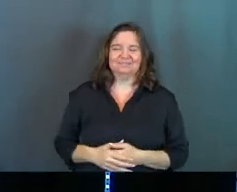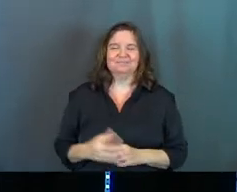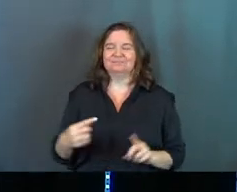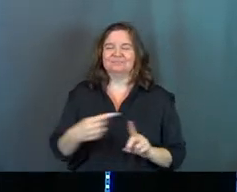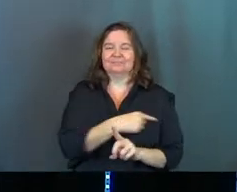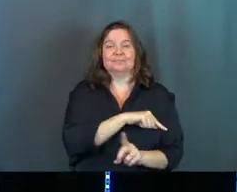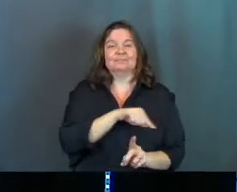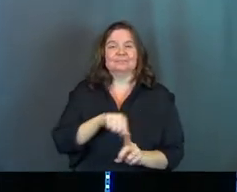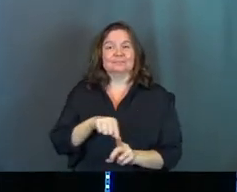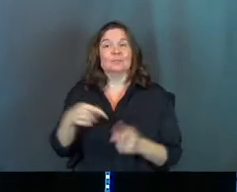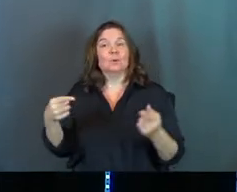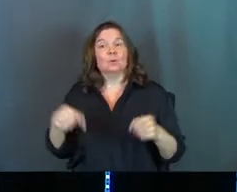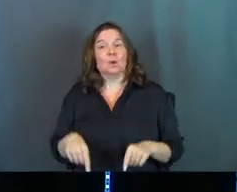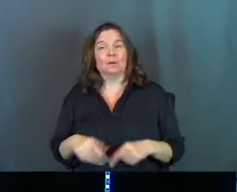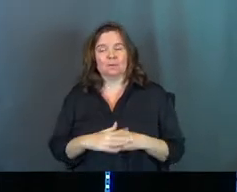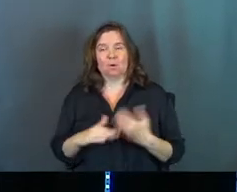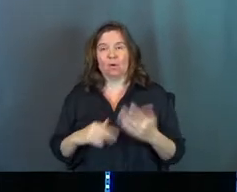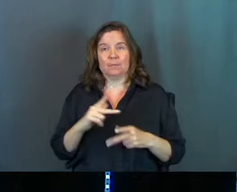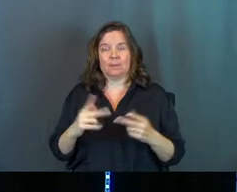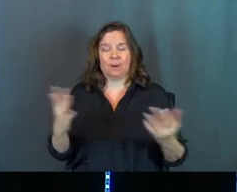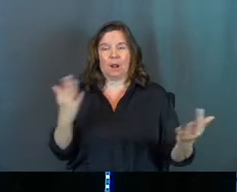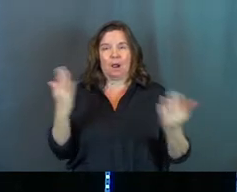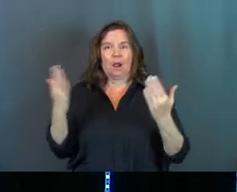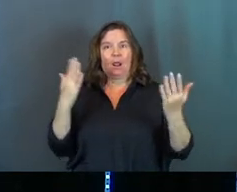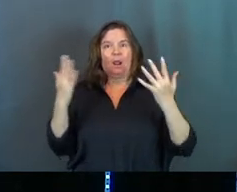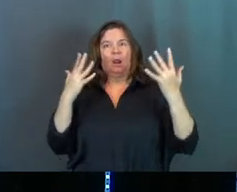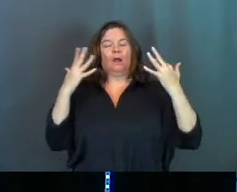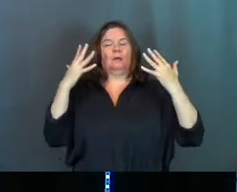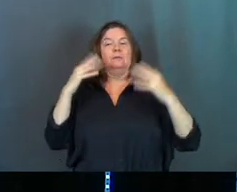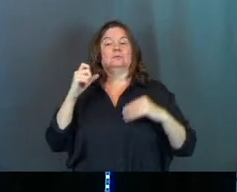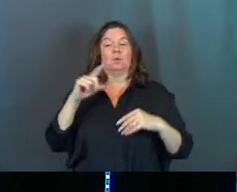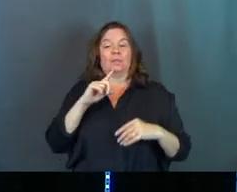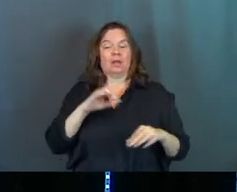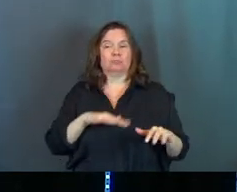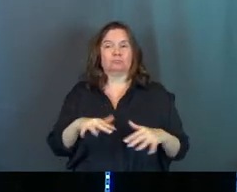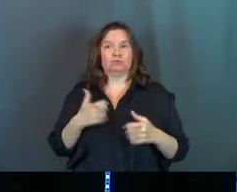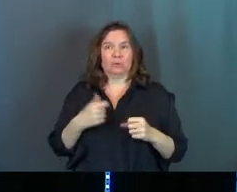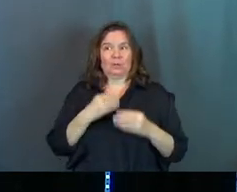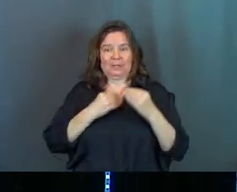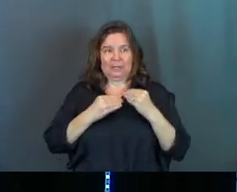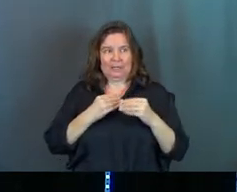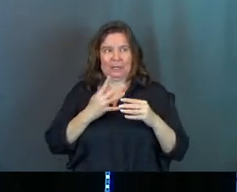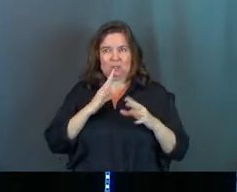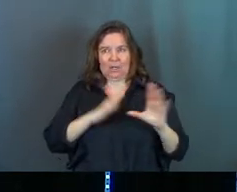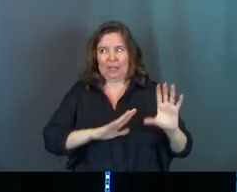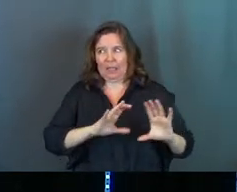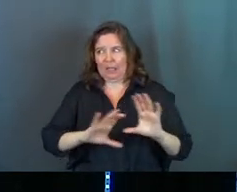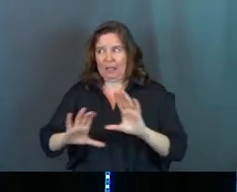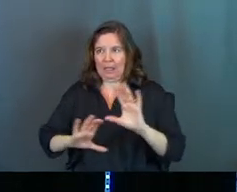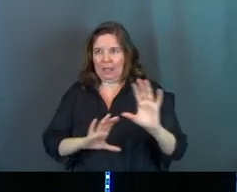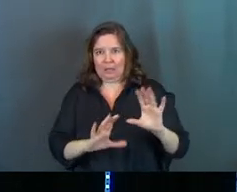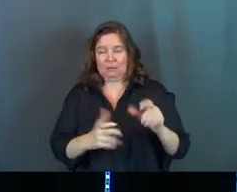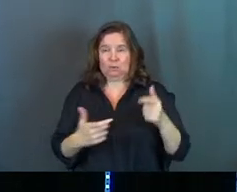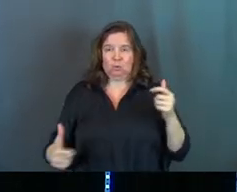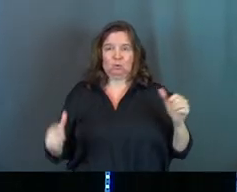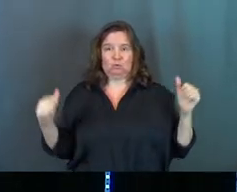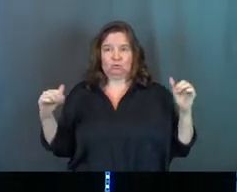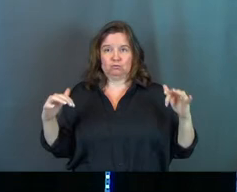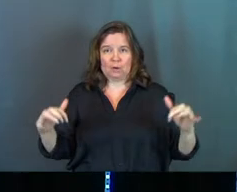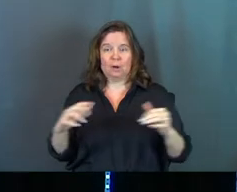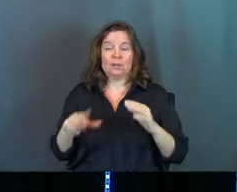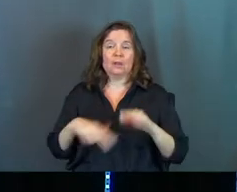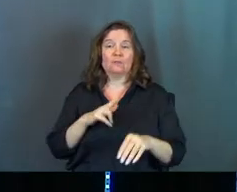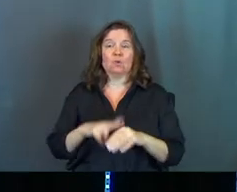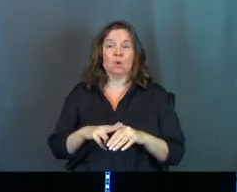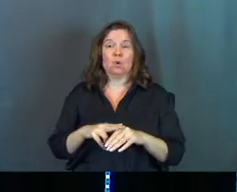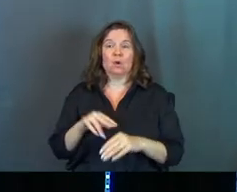But this is what's going on. All these people are there, right? And so they're chilling, trying to eat, talking to people, figuring it out. Huge crowd. And then,